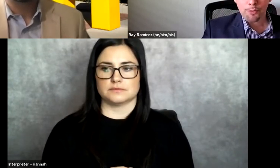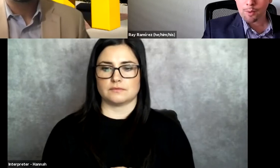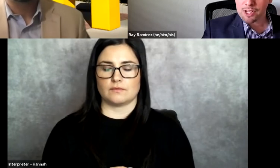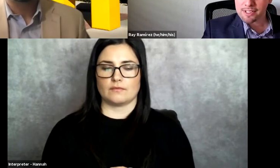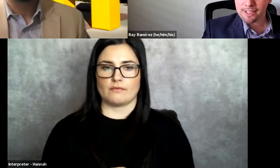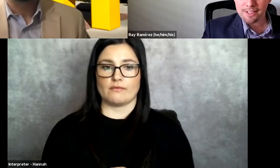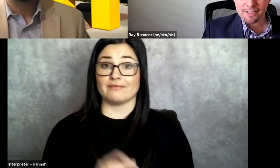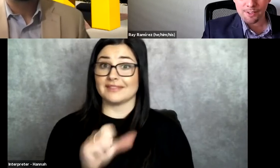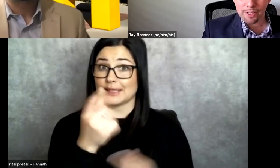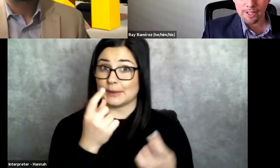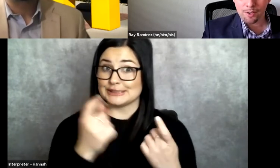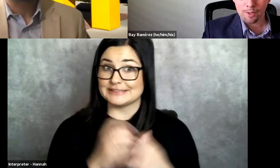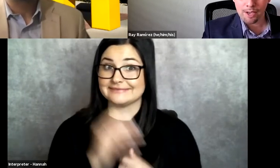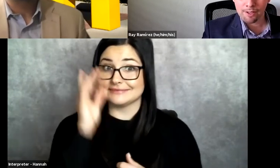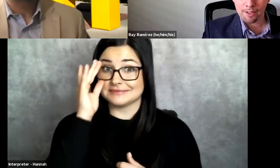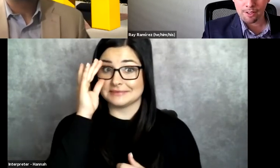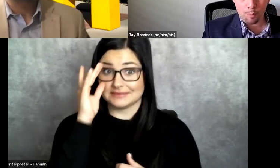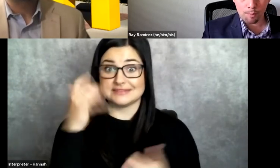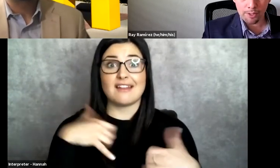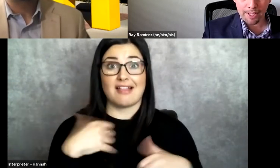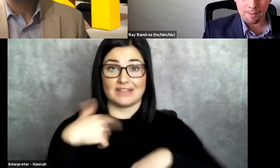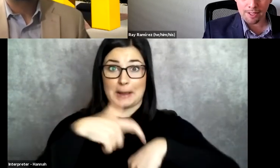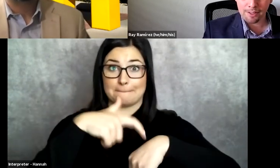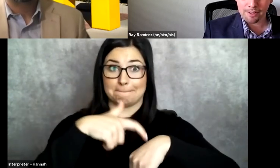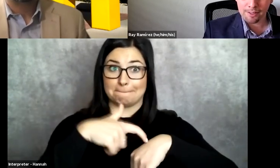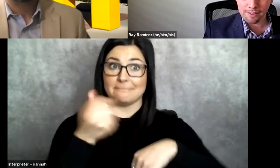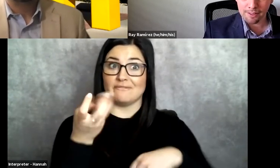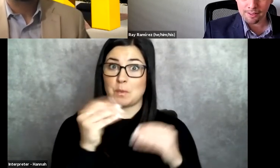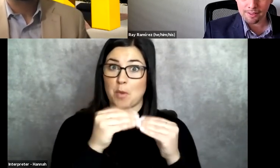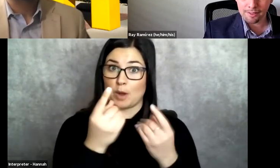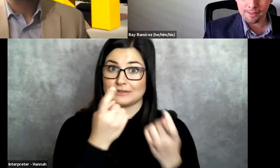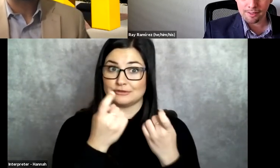So I'm going through our questions here to see if we, we have a couple more that came in.